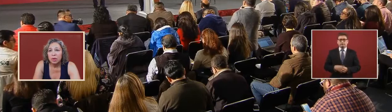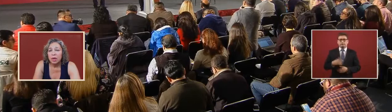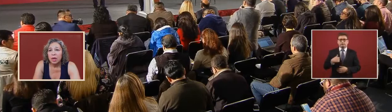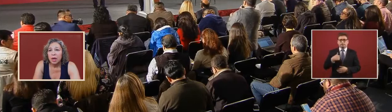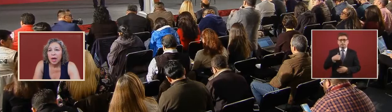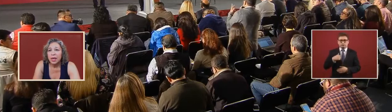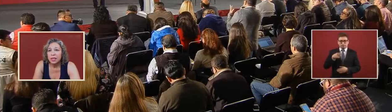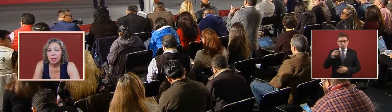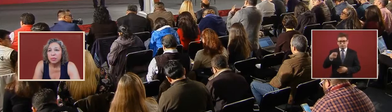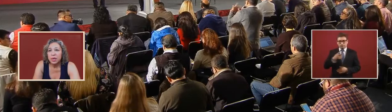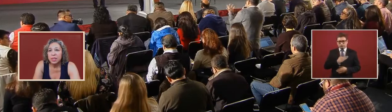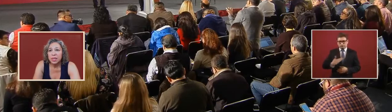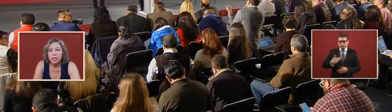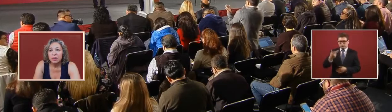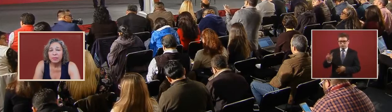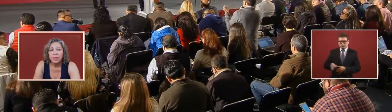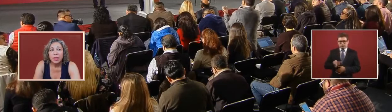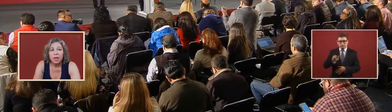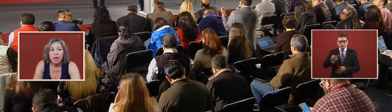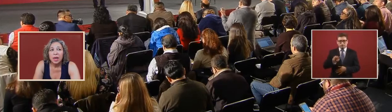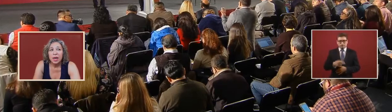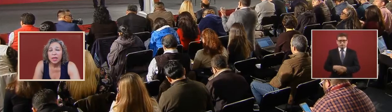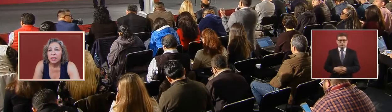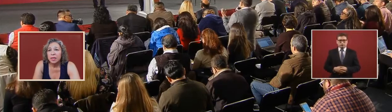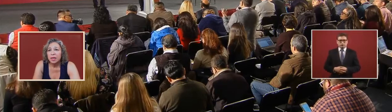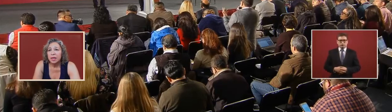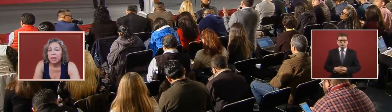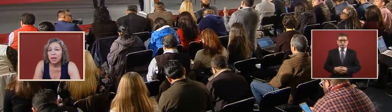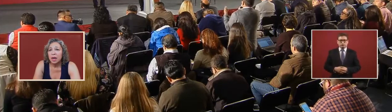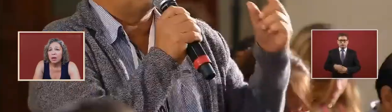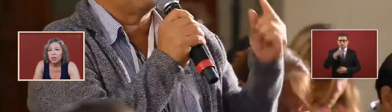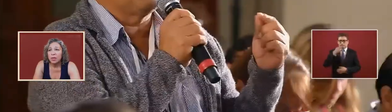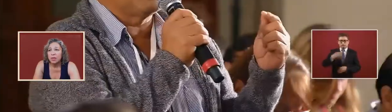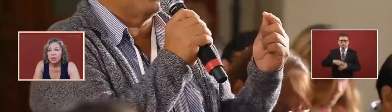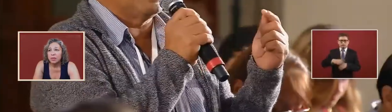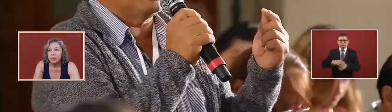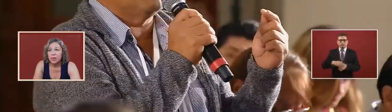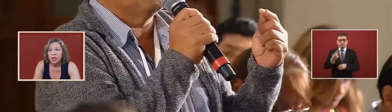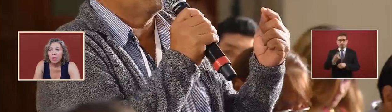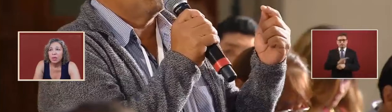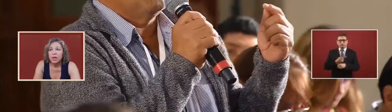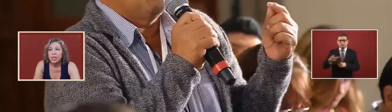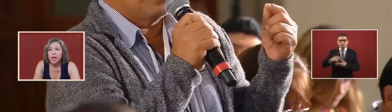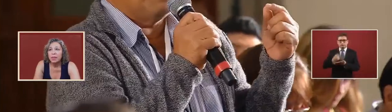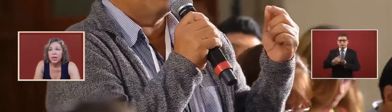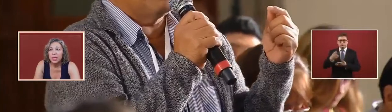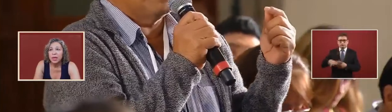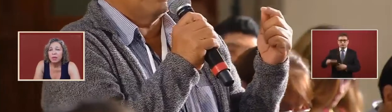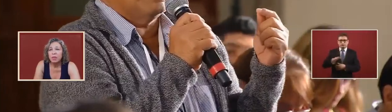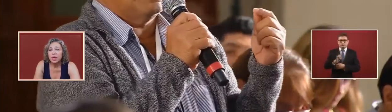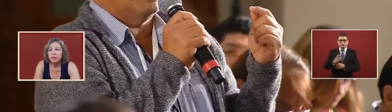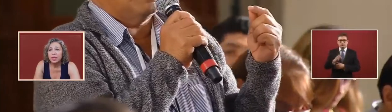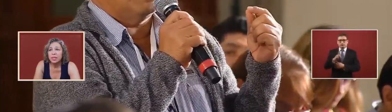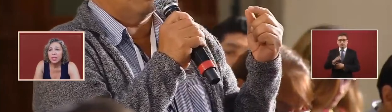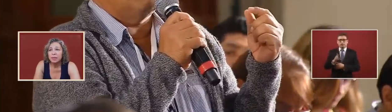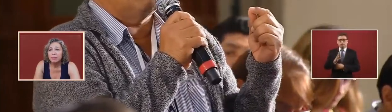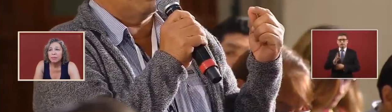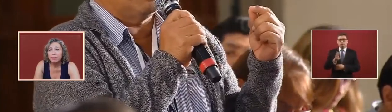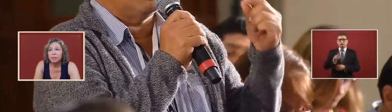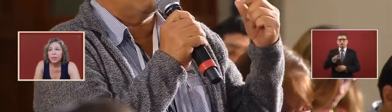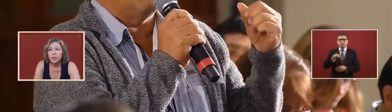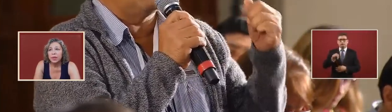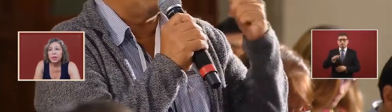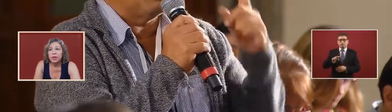i asked the president and i uh what is what is happening in buena vista